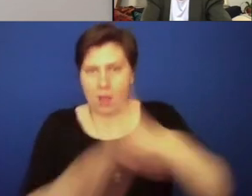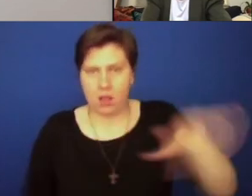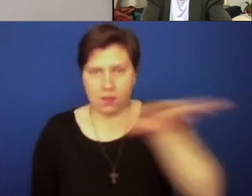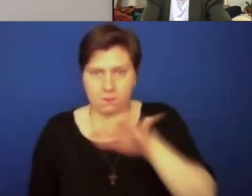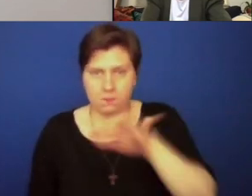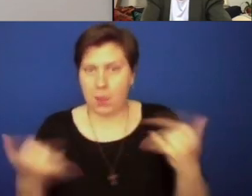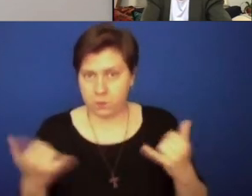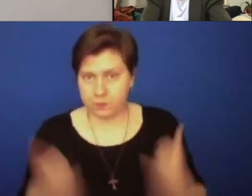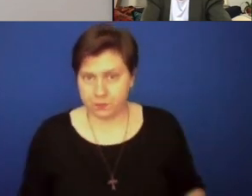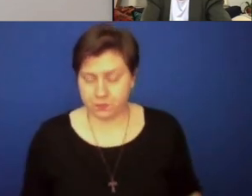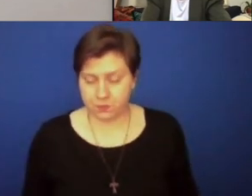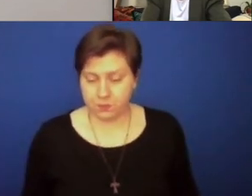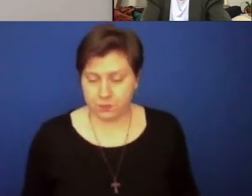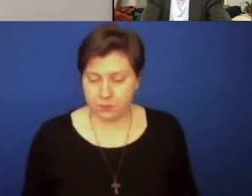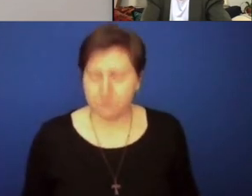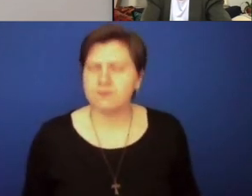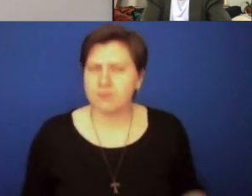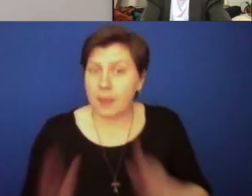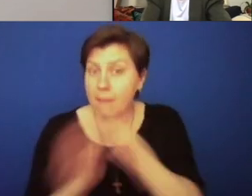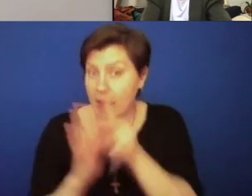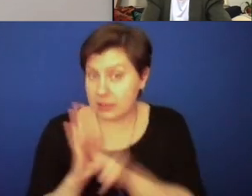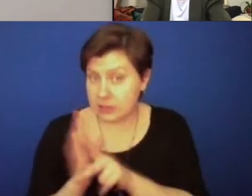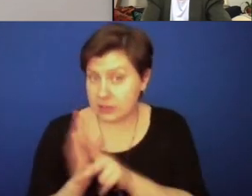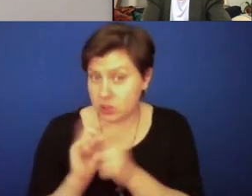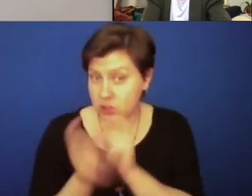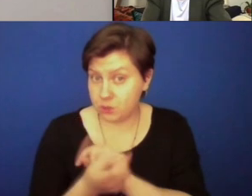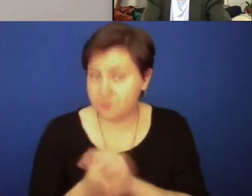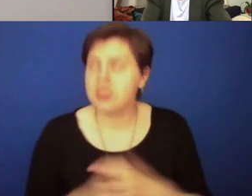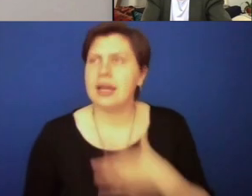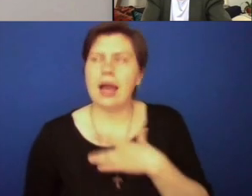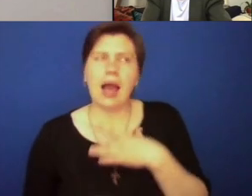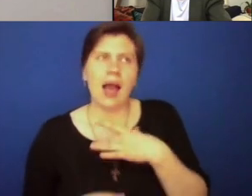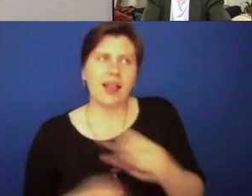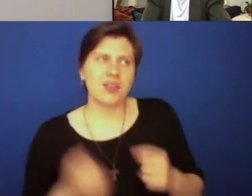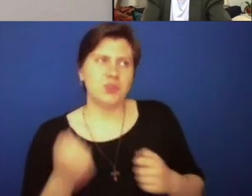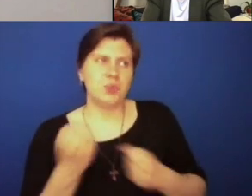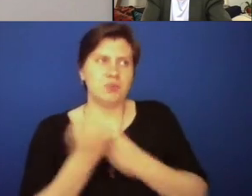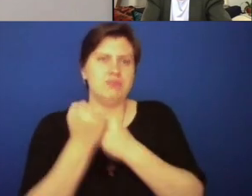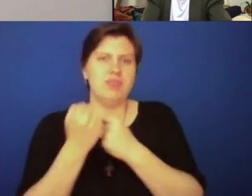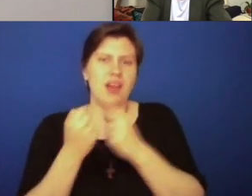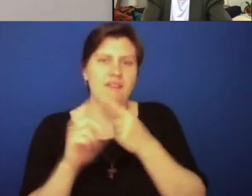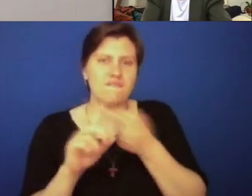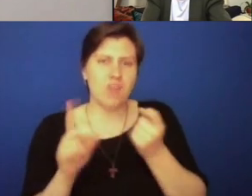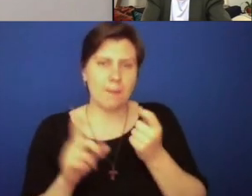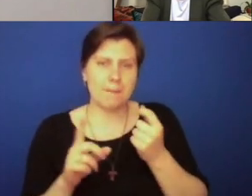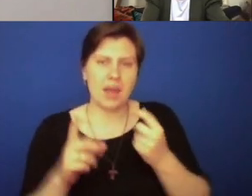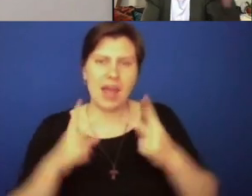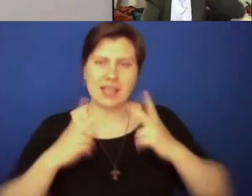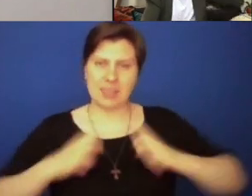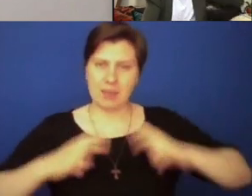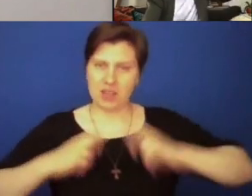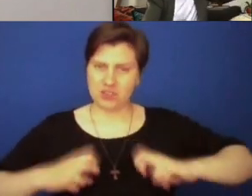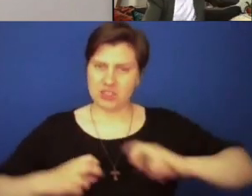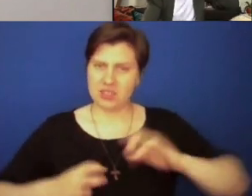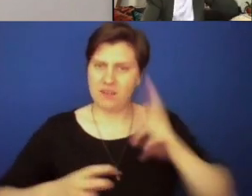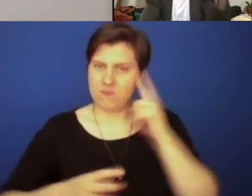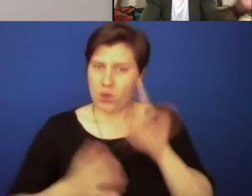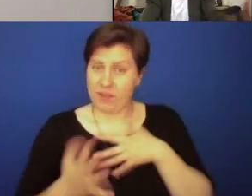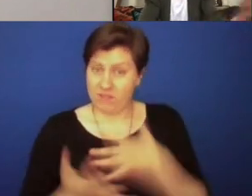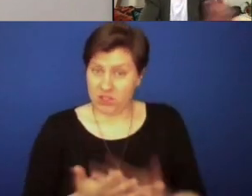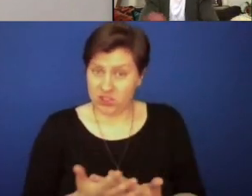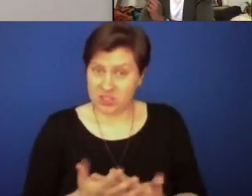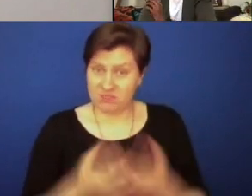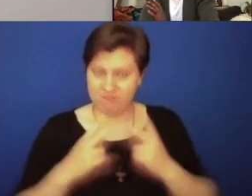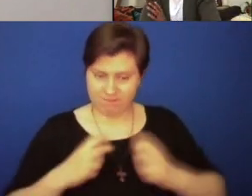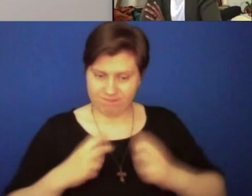of doing the work of changing policies, I always like to piggyback off of the examination of conscience, which is a part